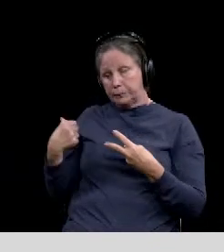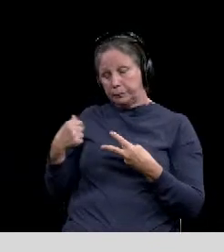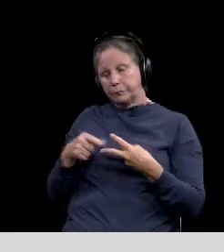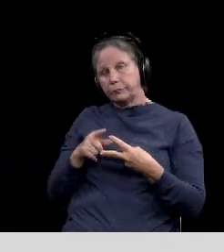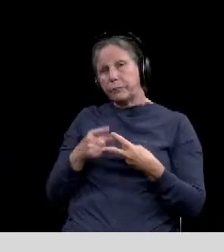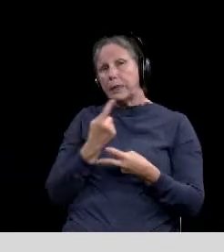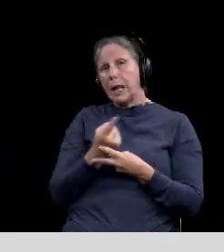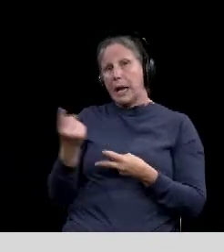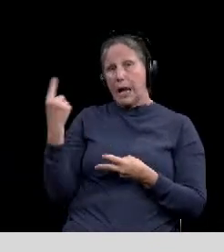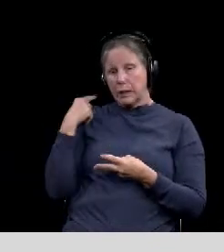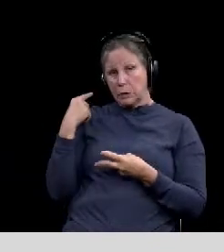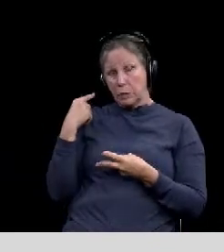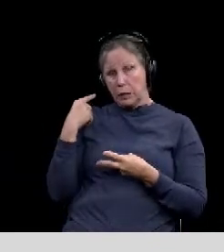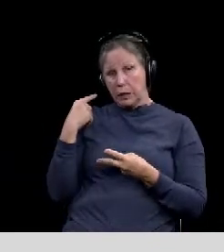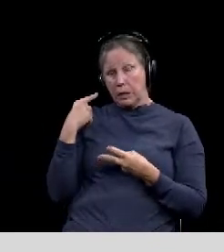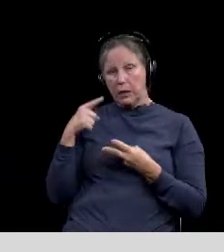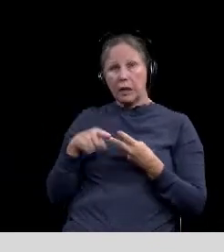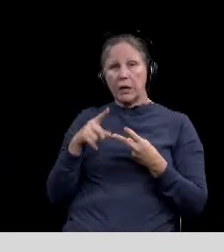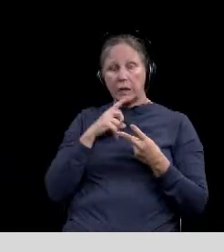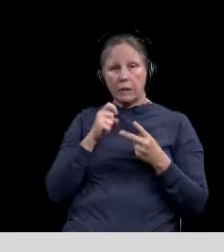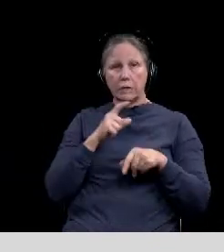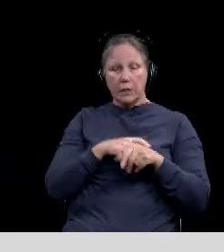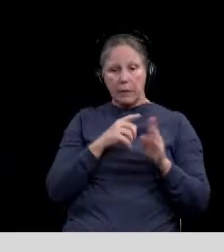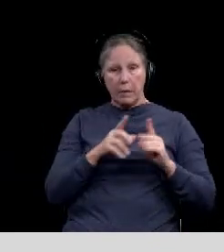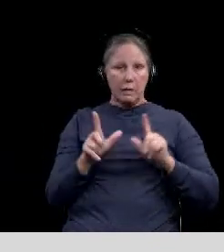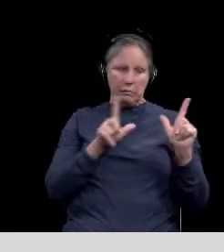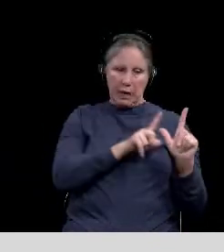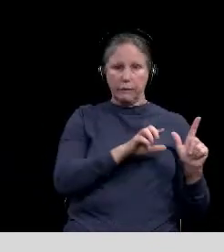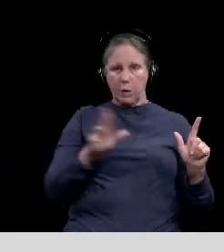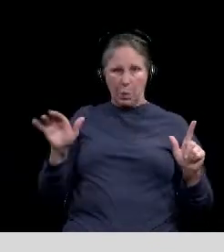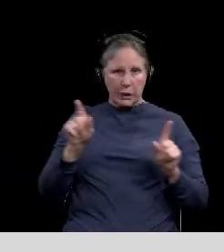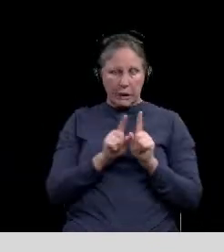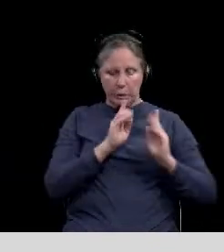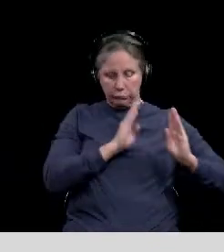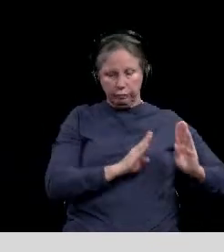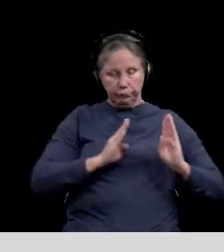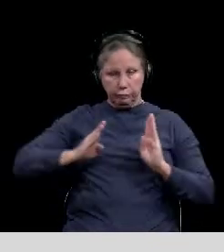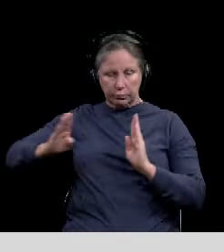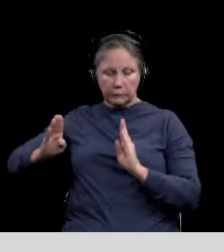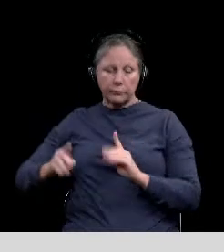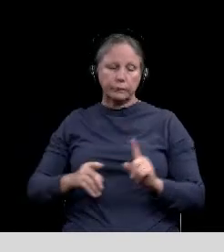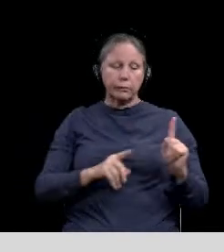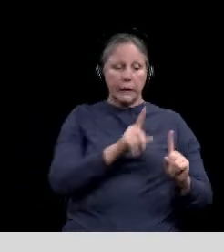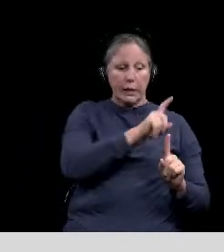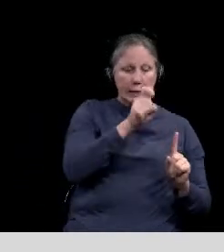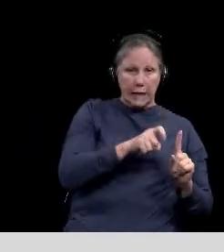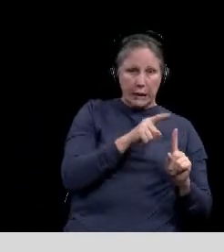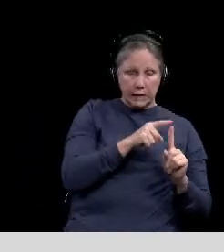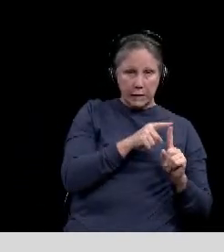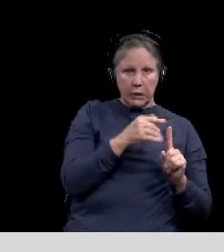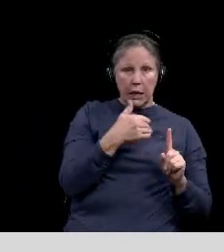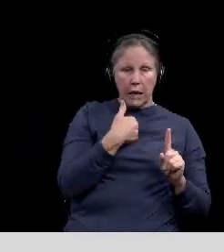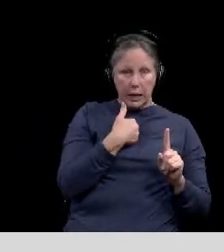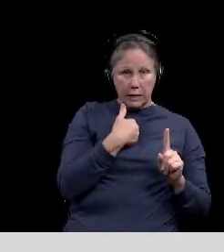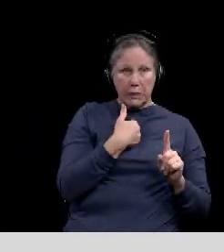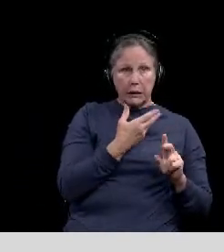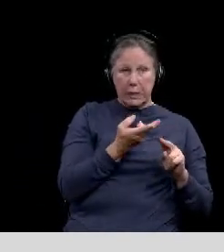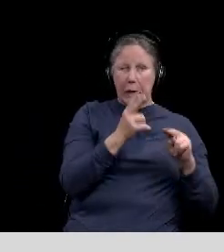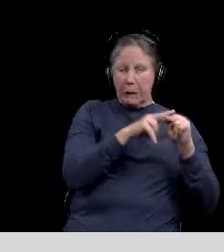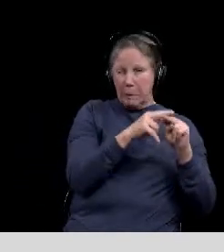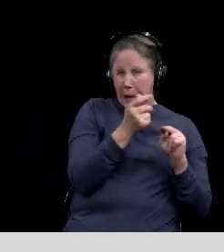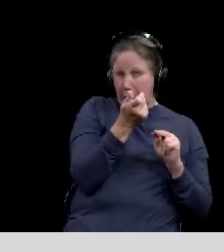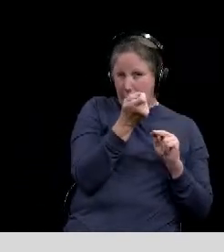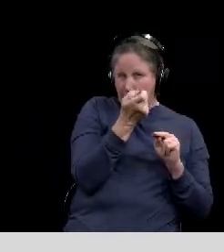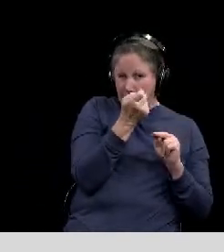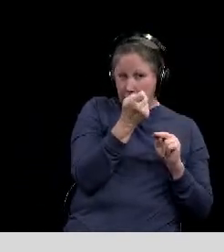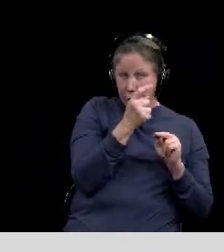last week, this is of course chronological from left to right, just like the last graph was. Texas has gone up just a